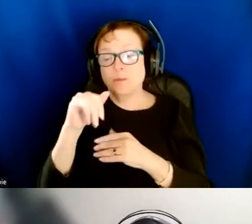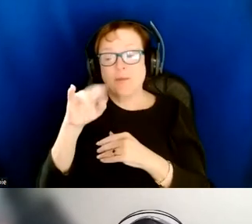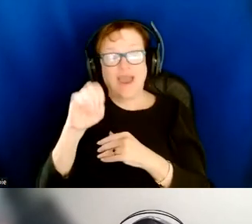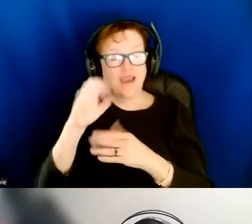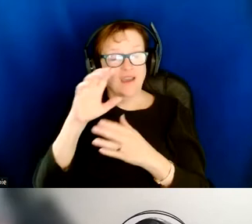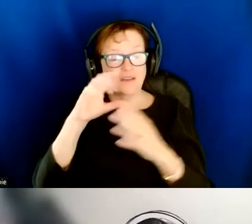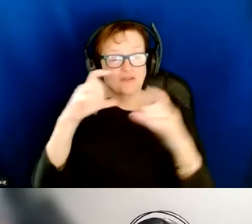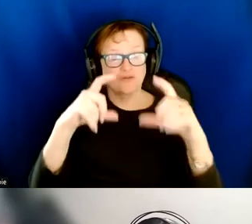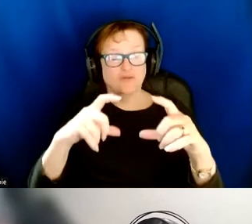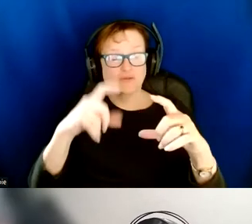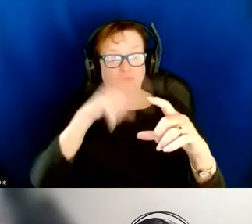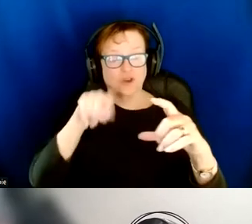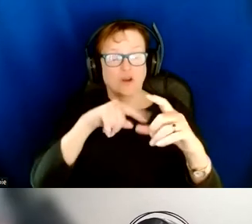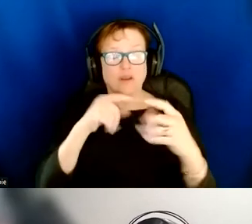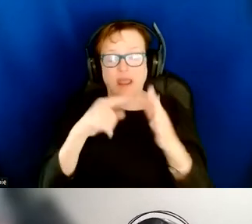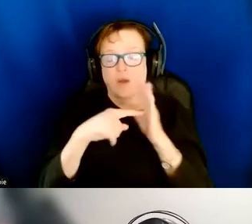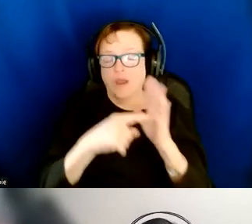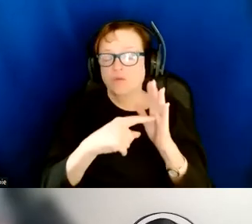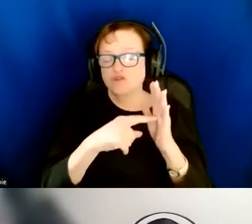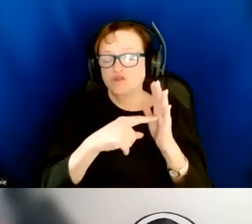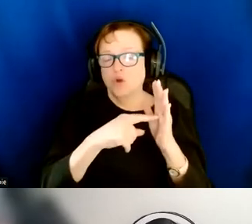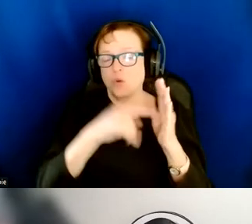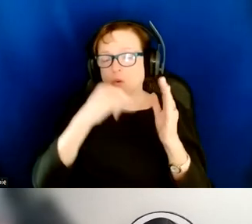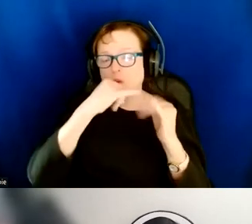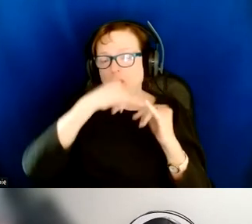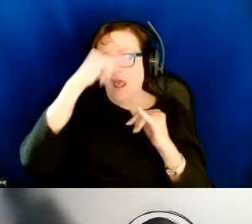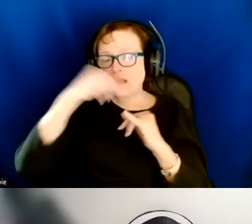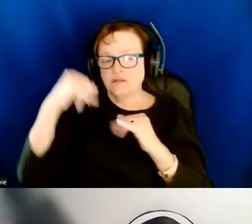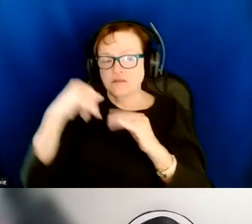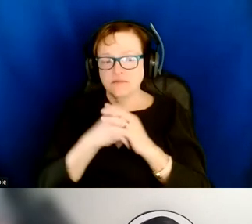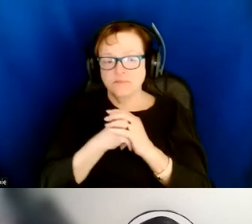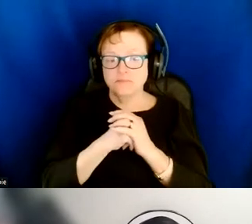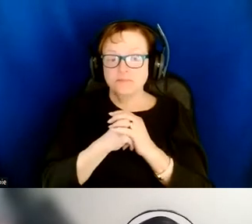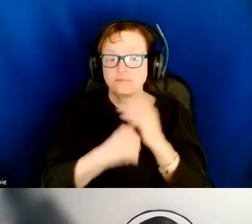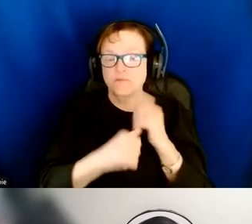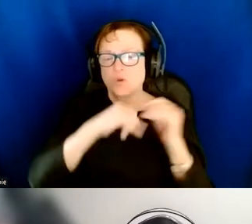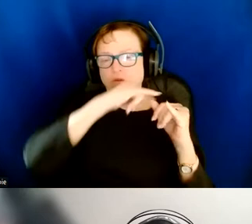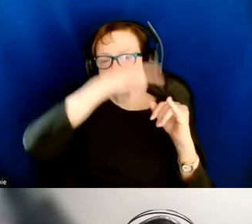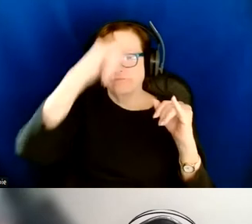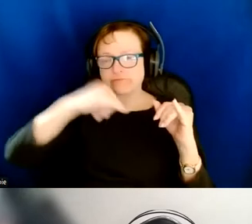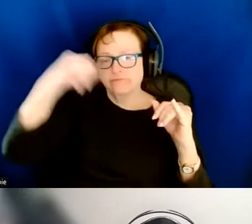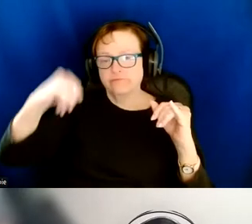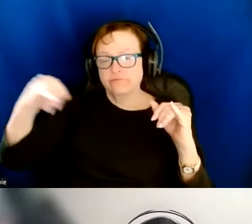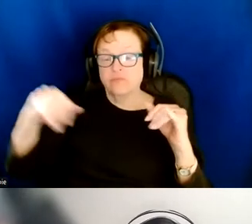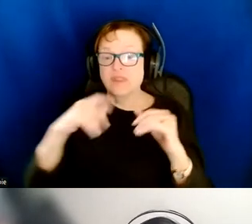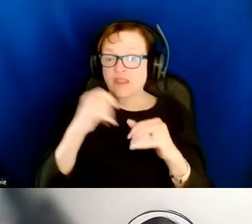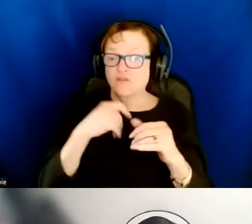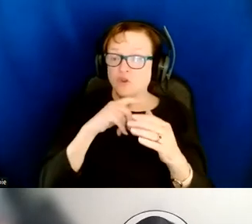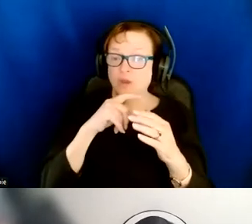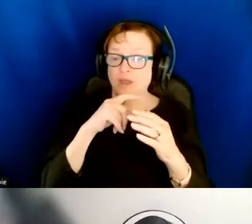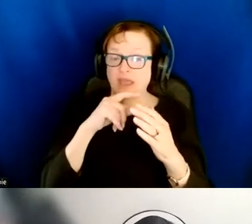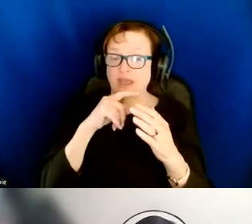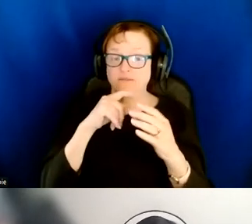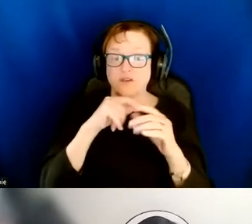line charts. So, normally, if you have a screen reader, you might